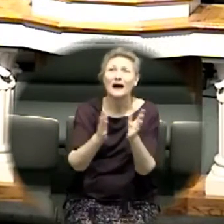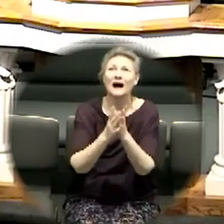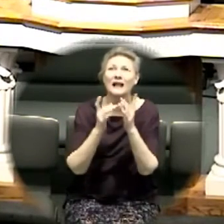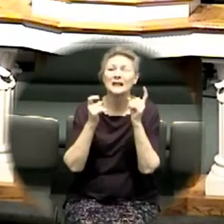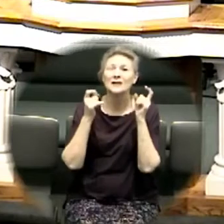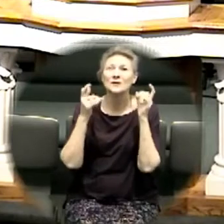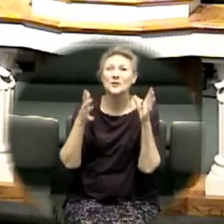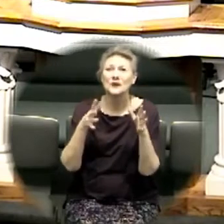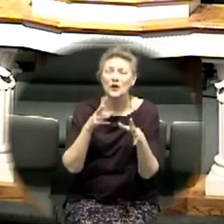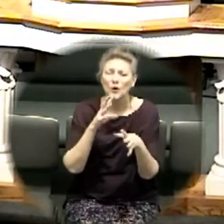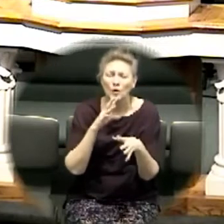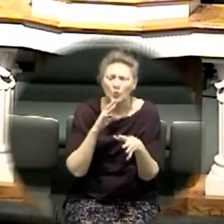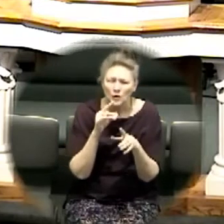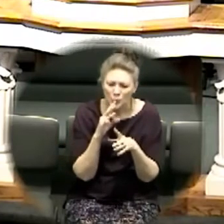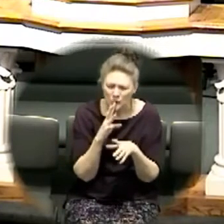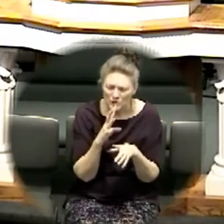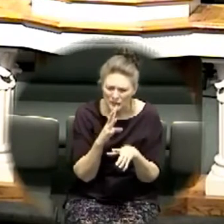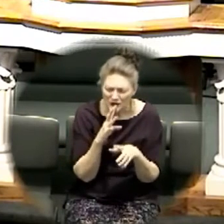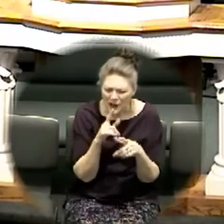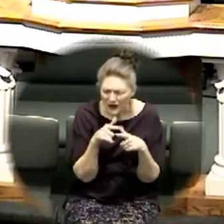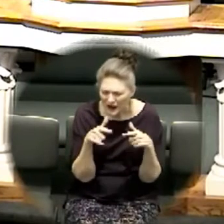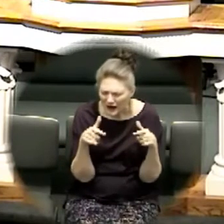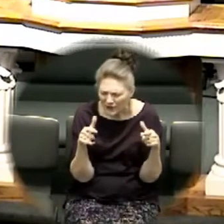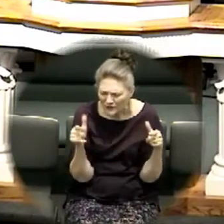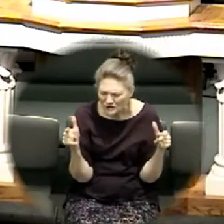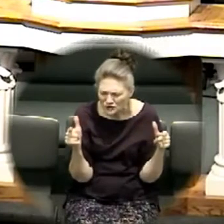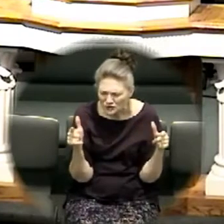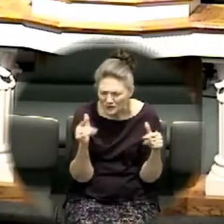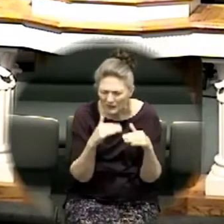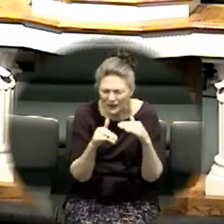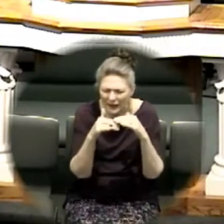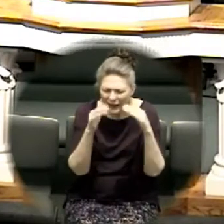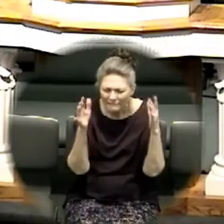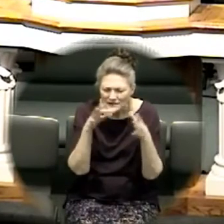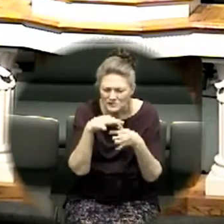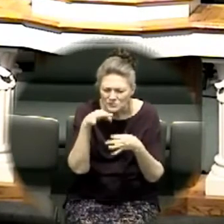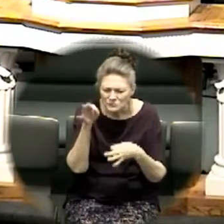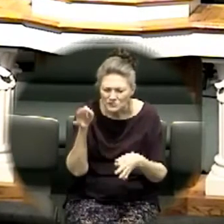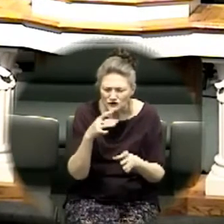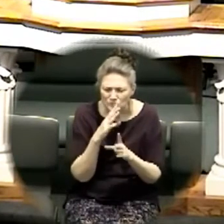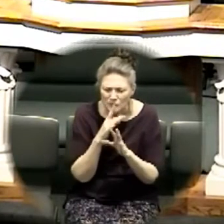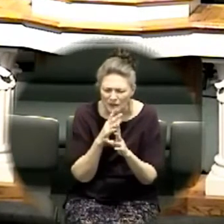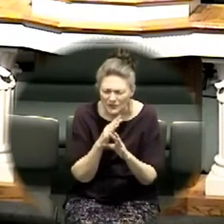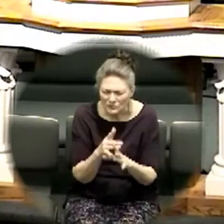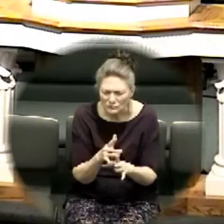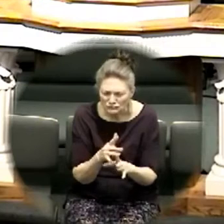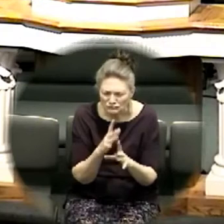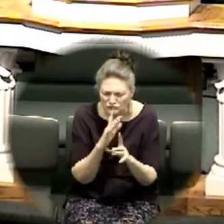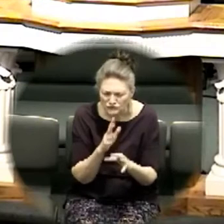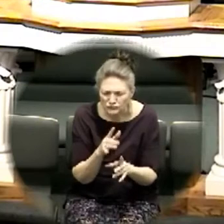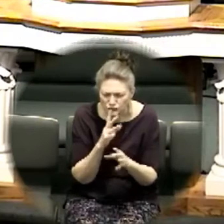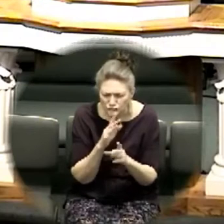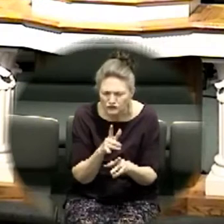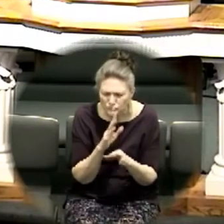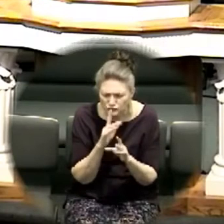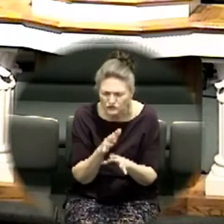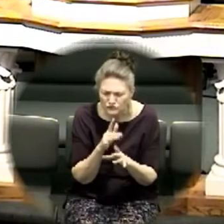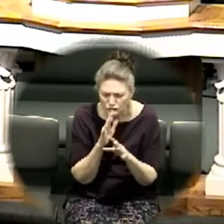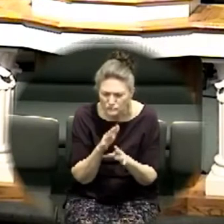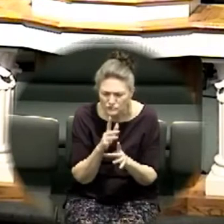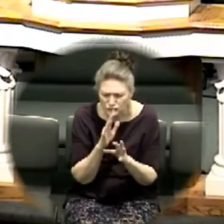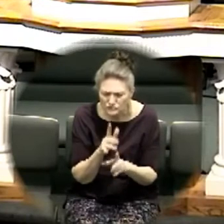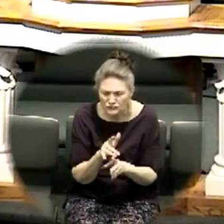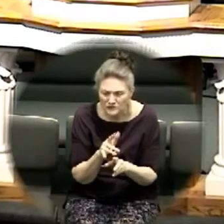language that you didn't learn that's what the scriptures bear it out to be it